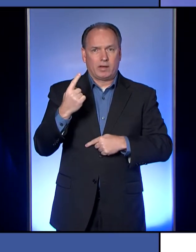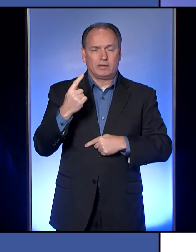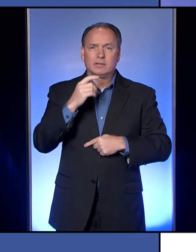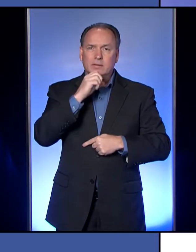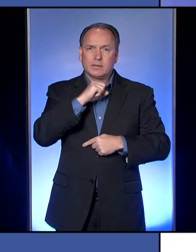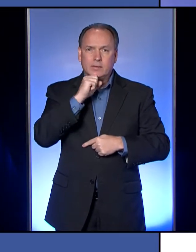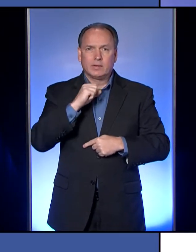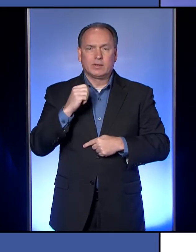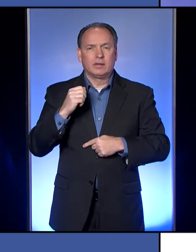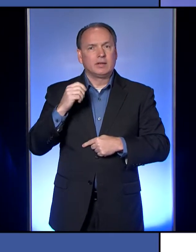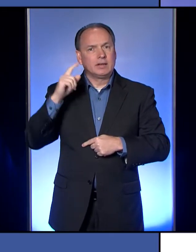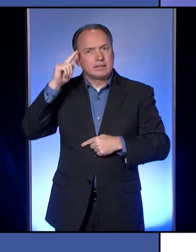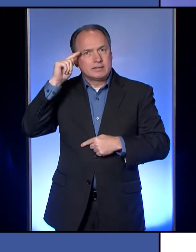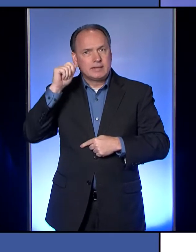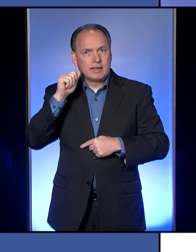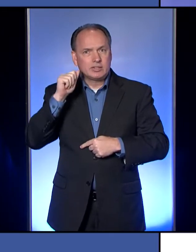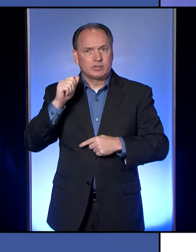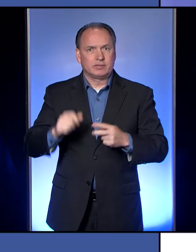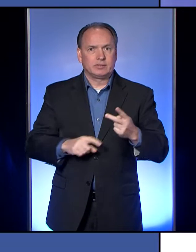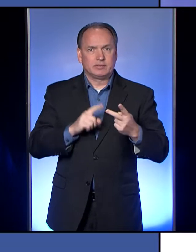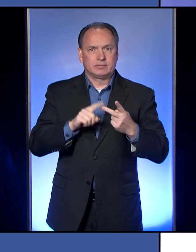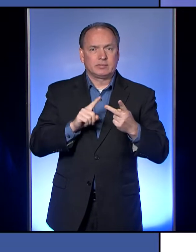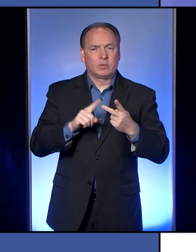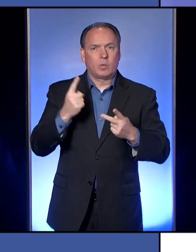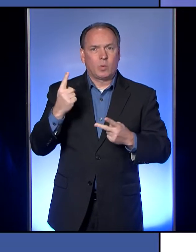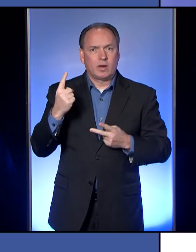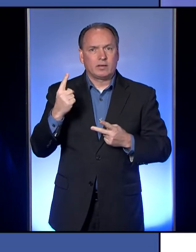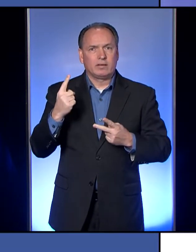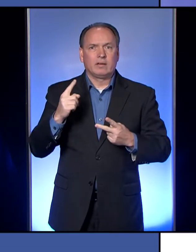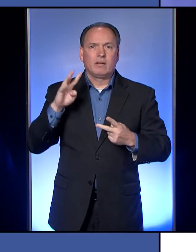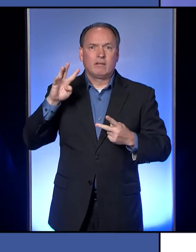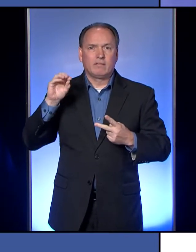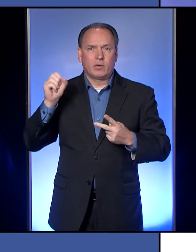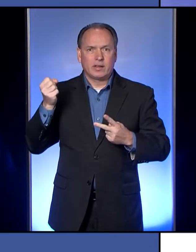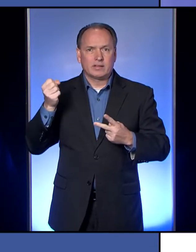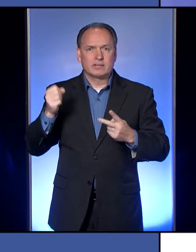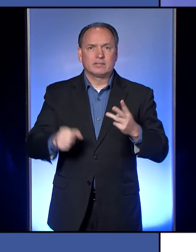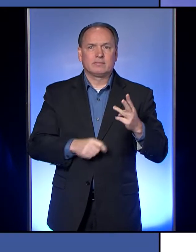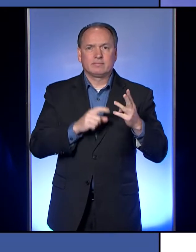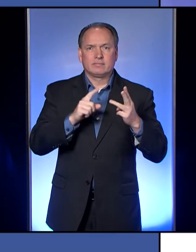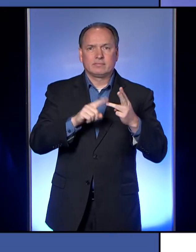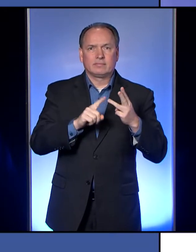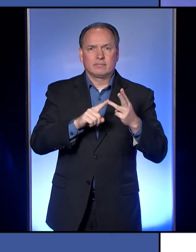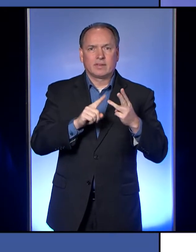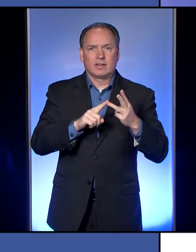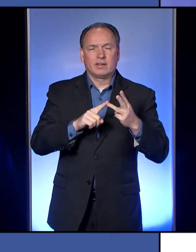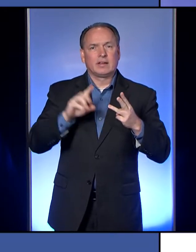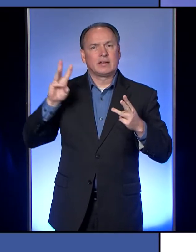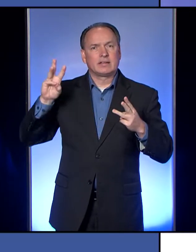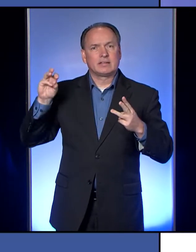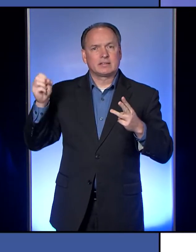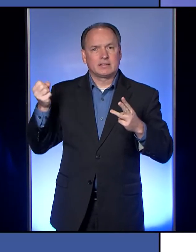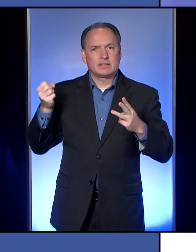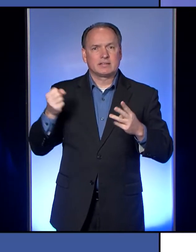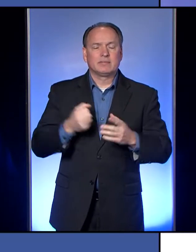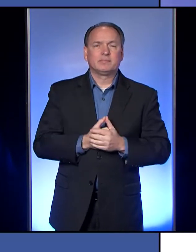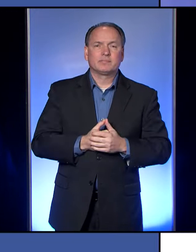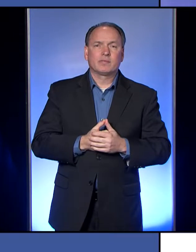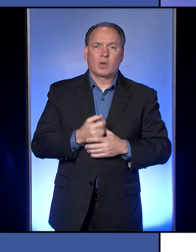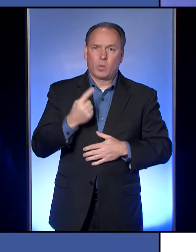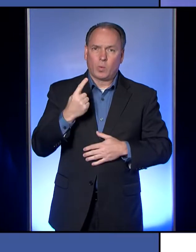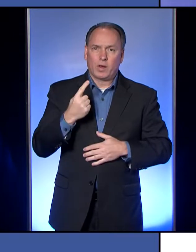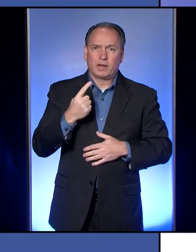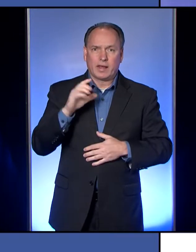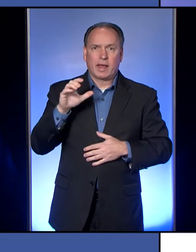early teens, one is in their 40s, and one is in their 60s. One of these cases